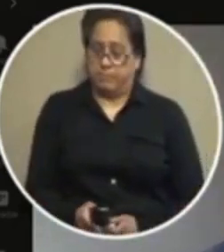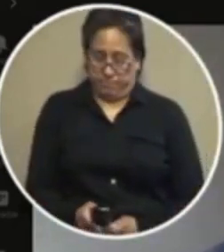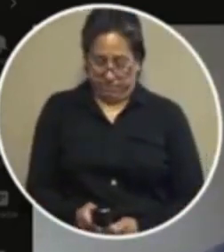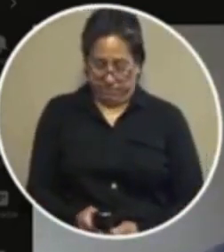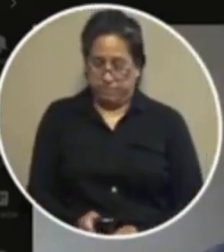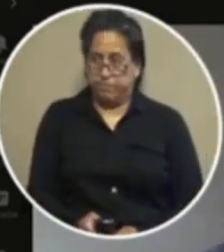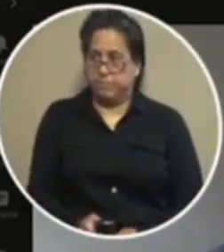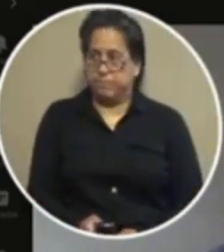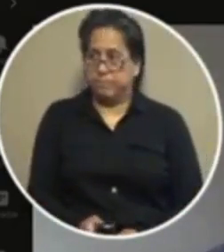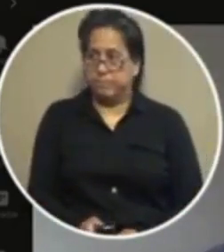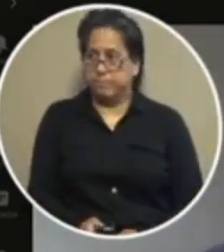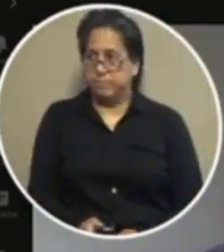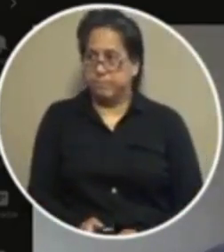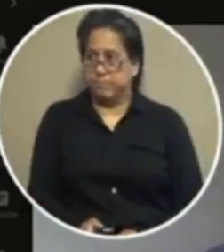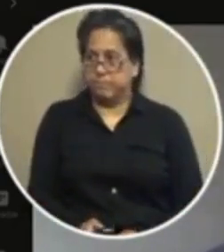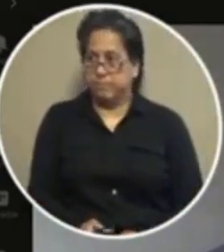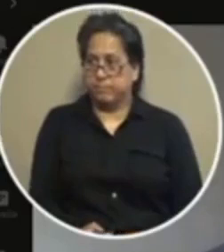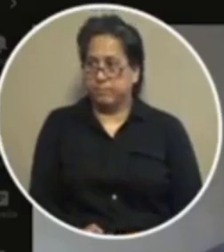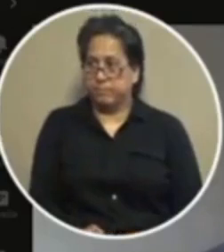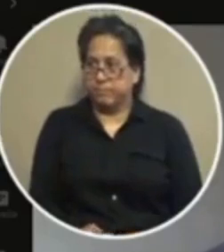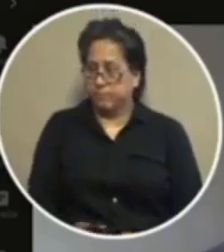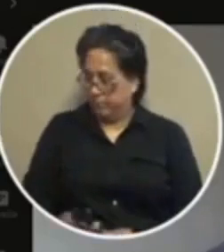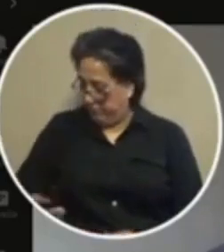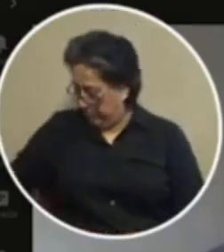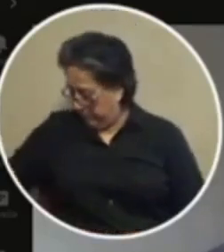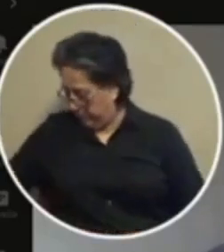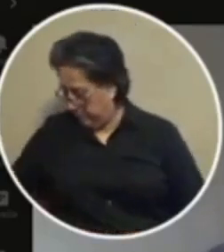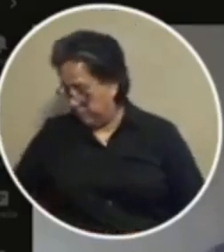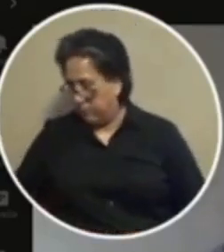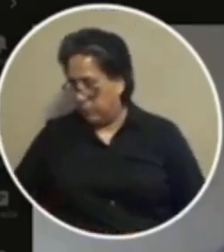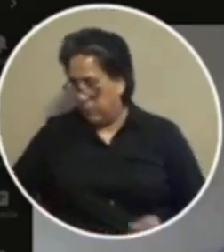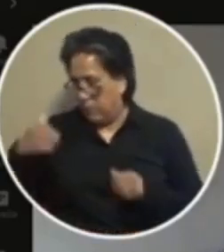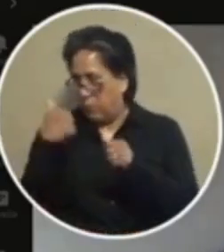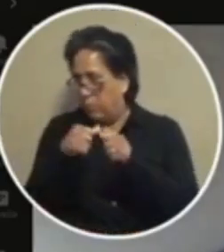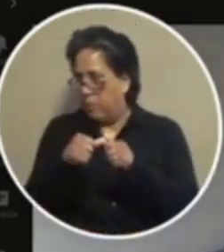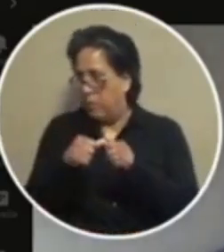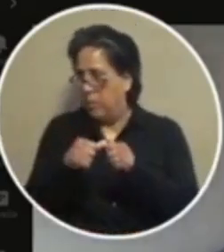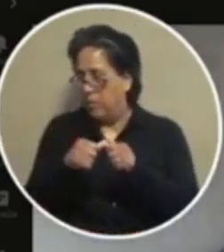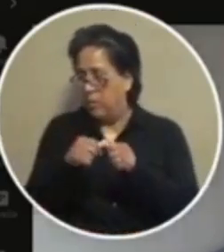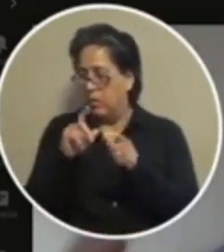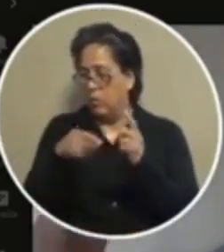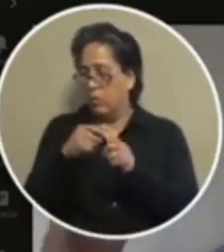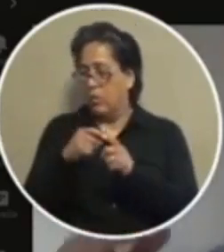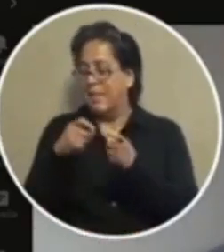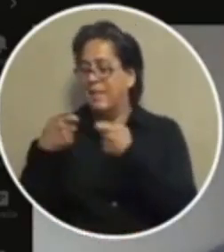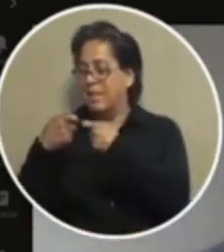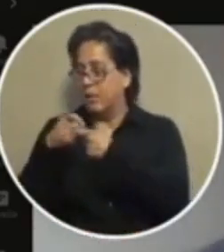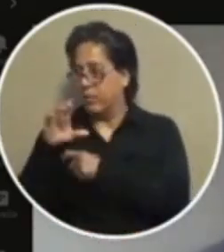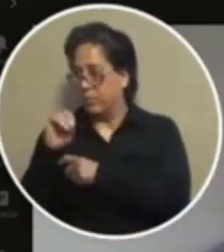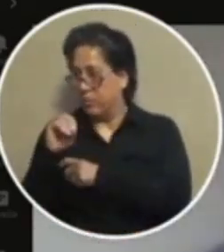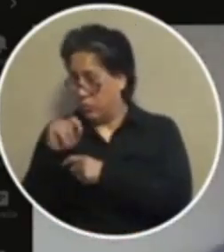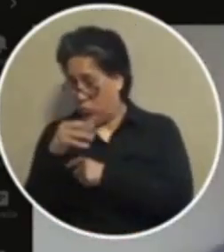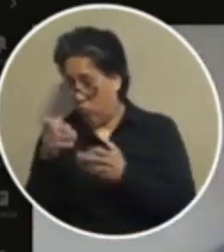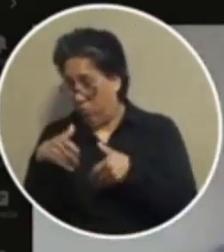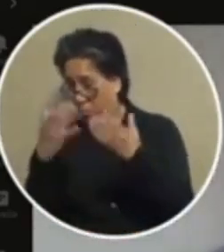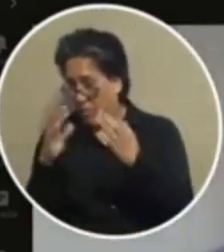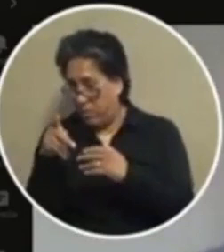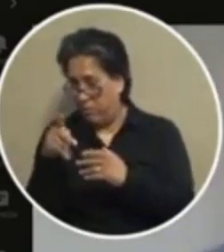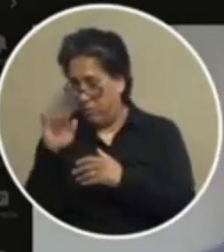ask for a postponement of the settlement of the electric company and nobody was sent from city staff i mean you want to bring it up